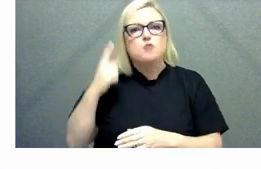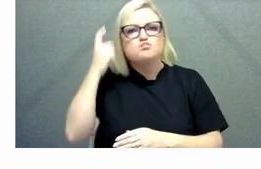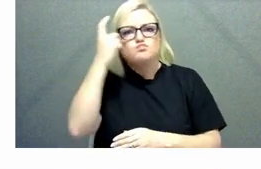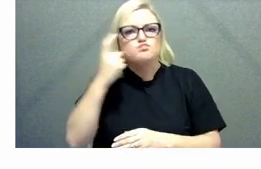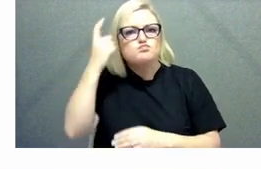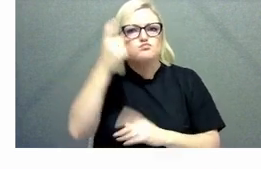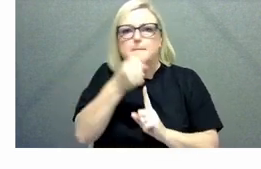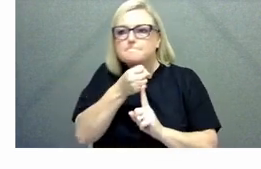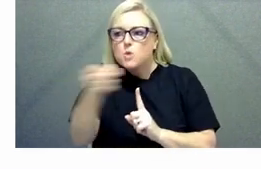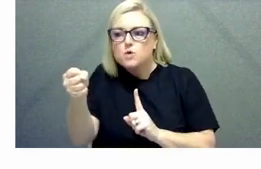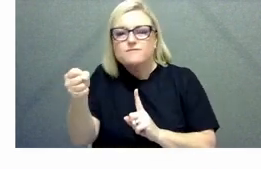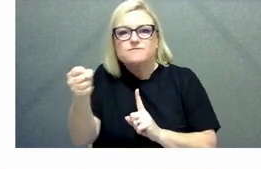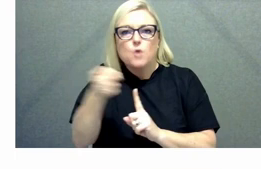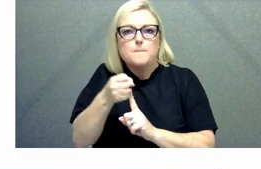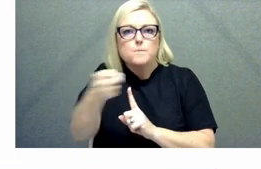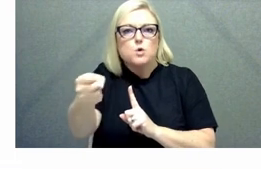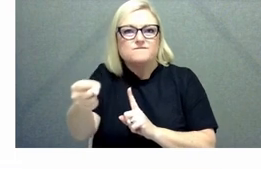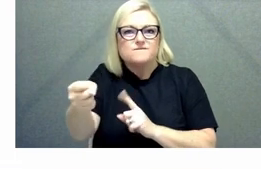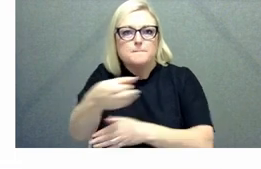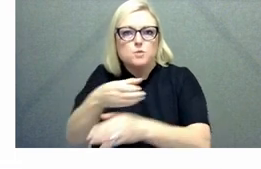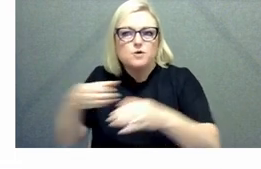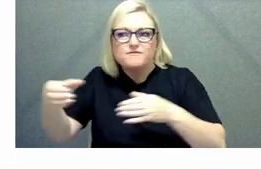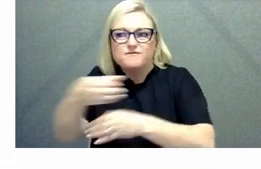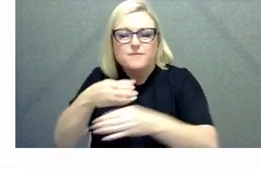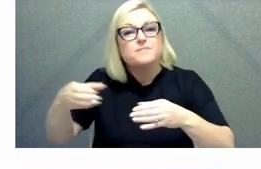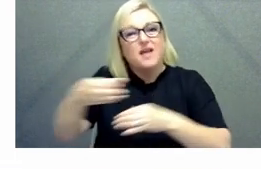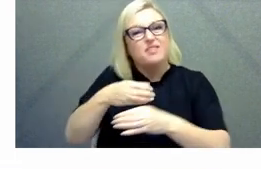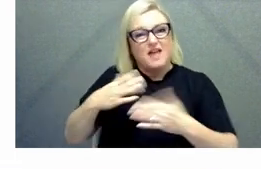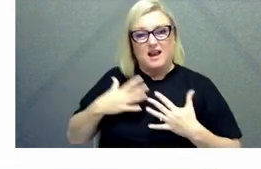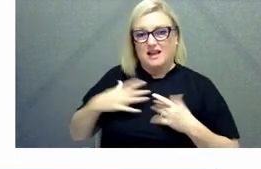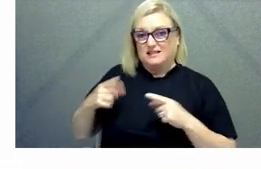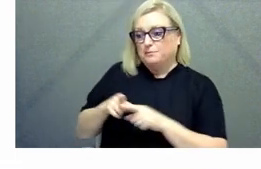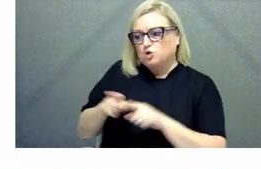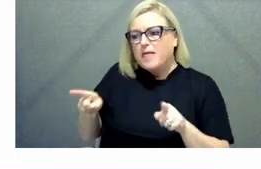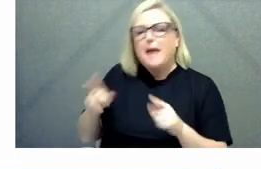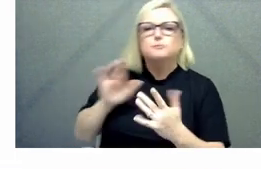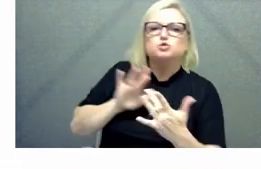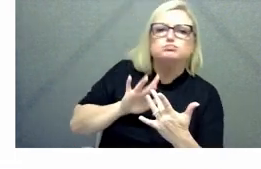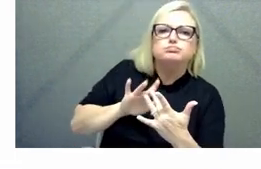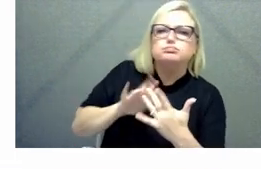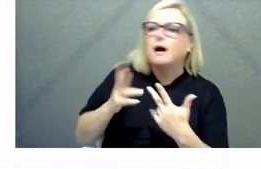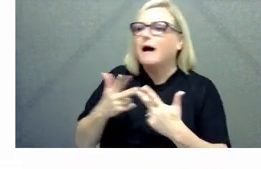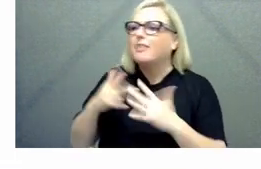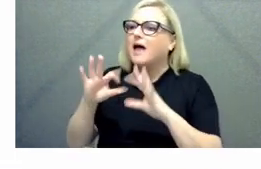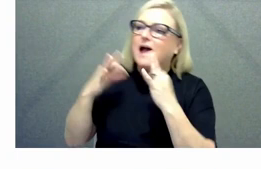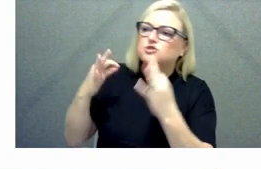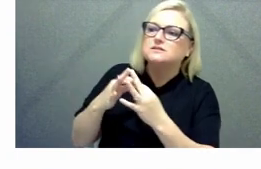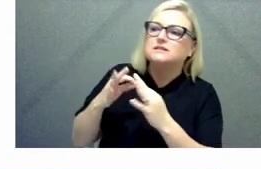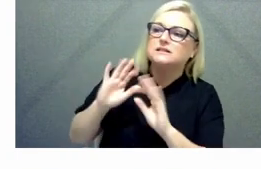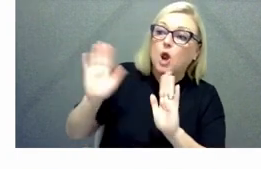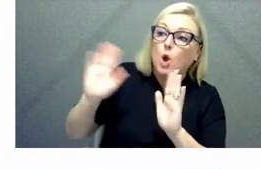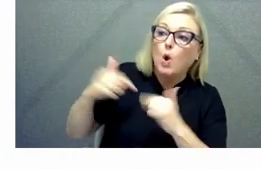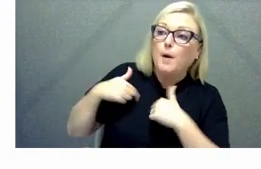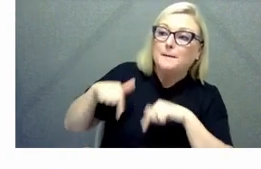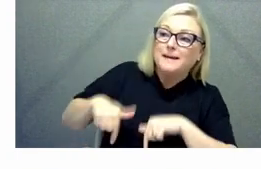so um through building networks in other agencies and contacts that kind of thing to complement um knowing that knowing what tools and